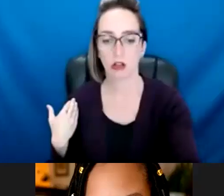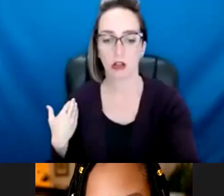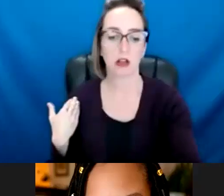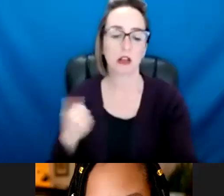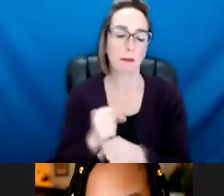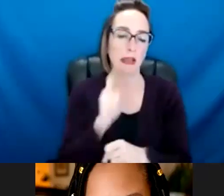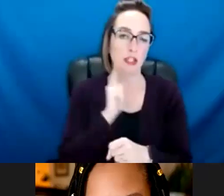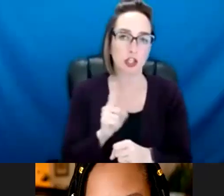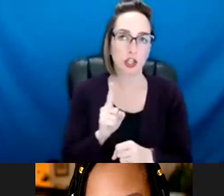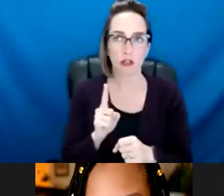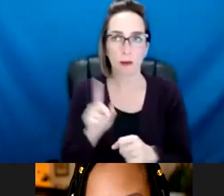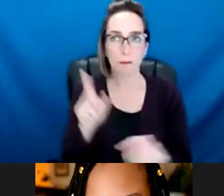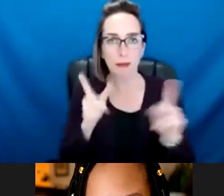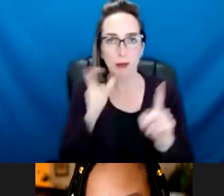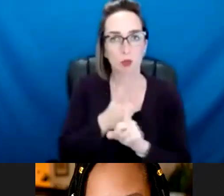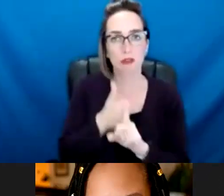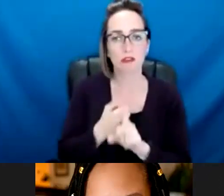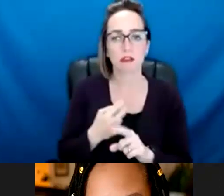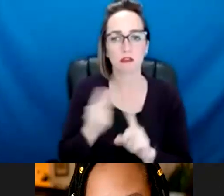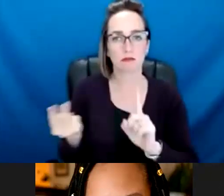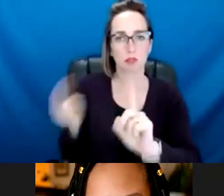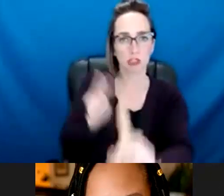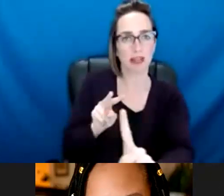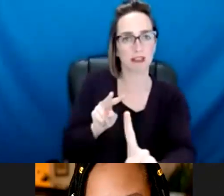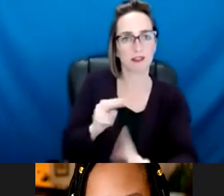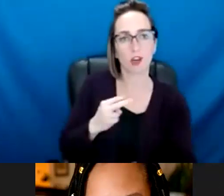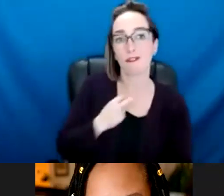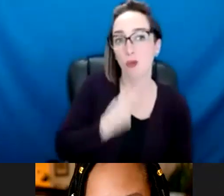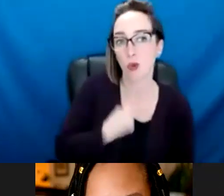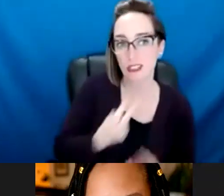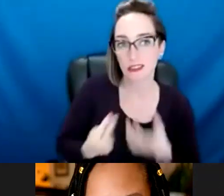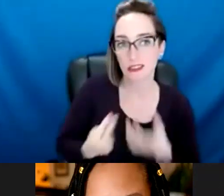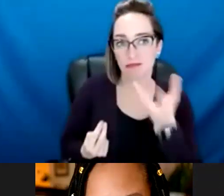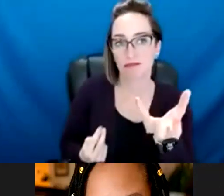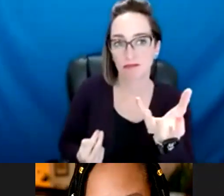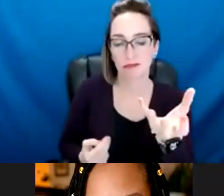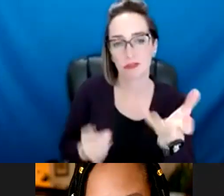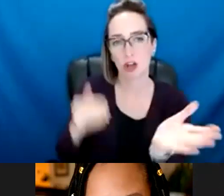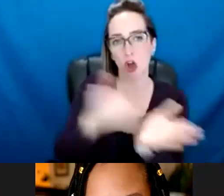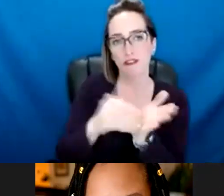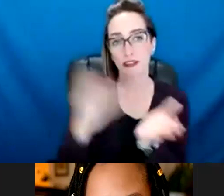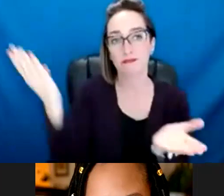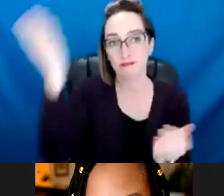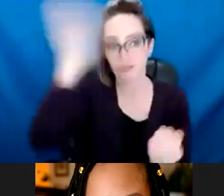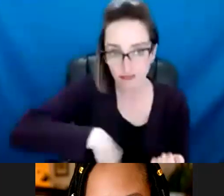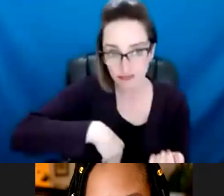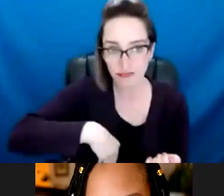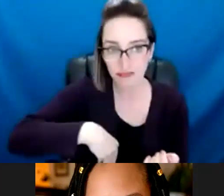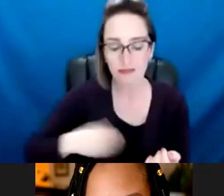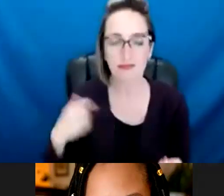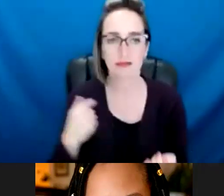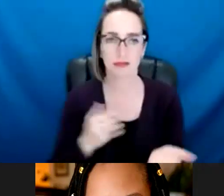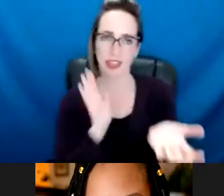maybe typically don't connect in through the, you know, to a city survey or in other, um,